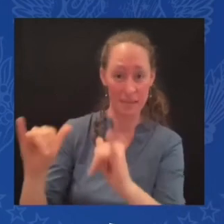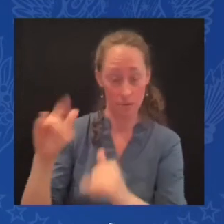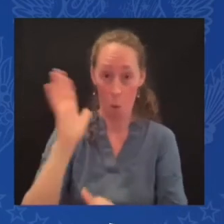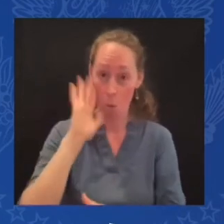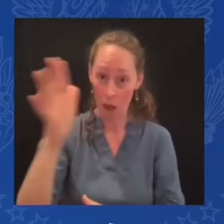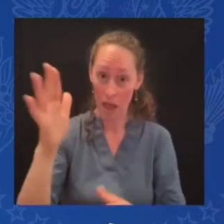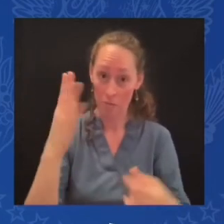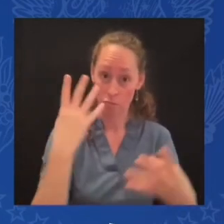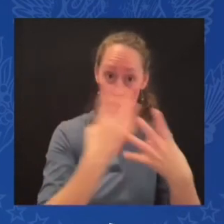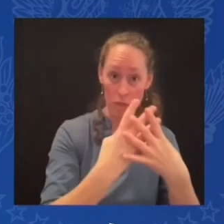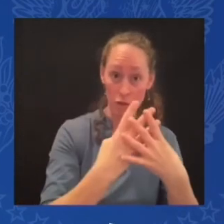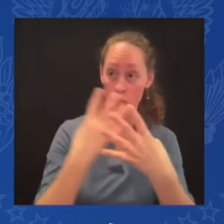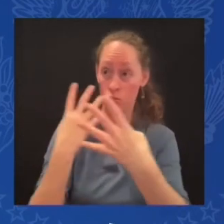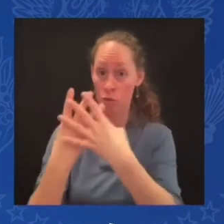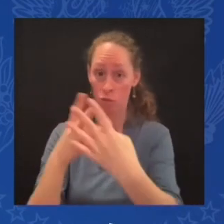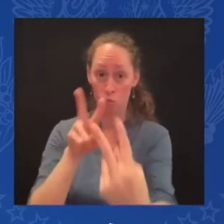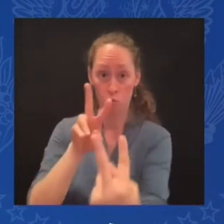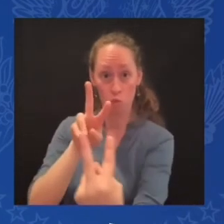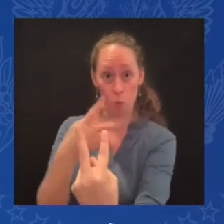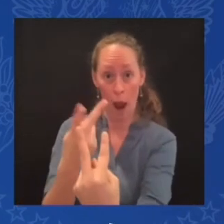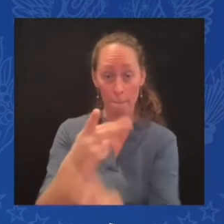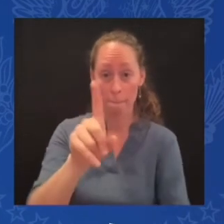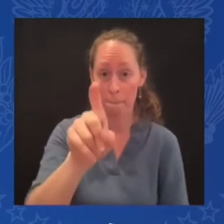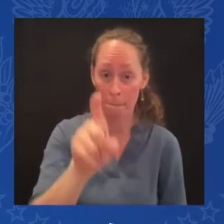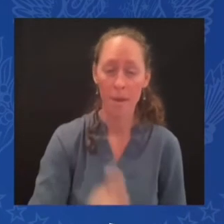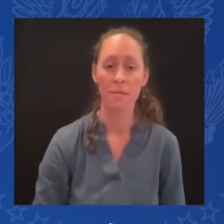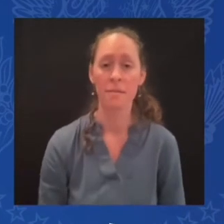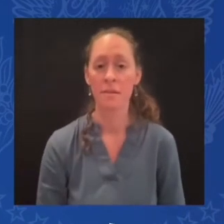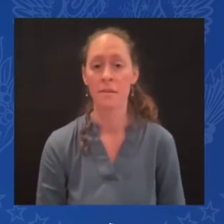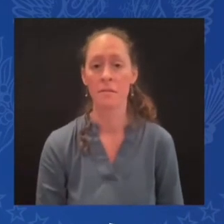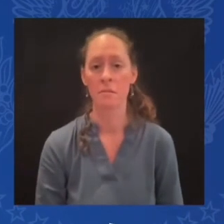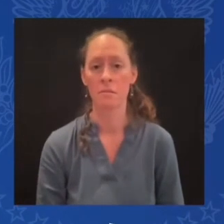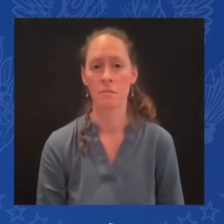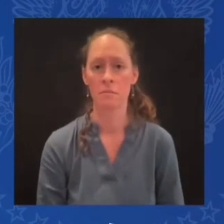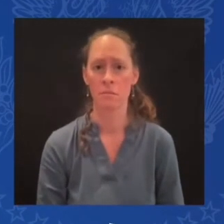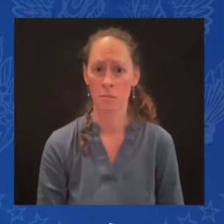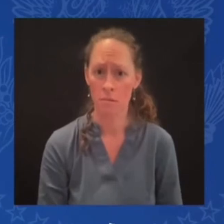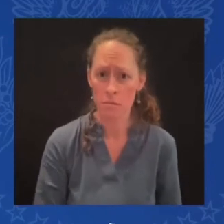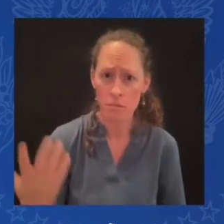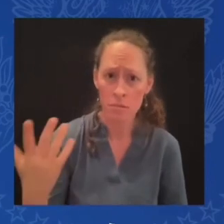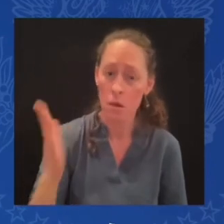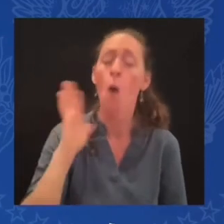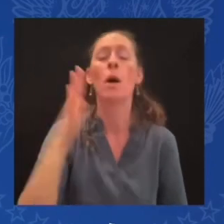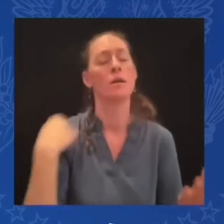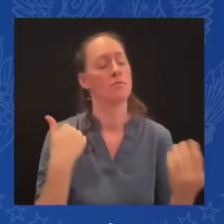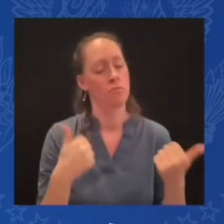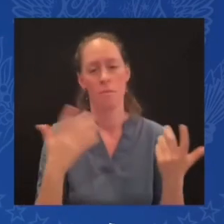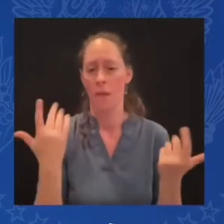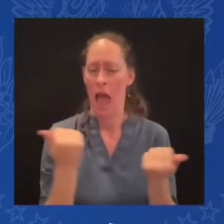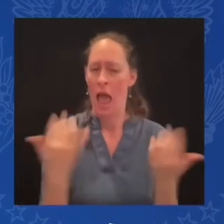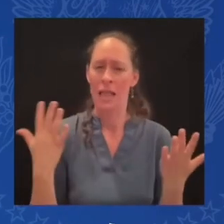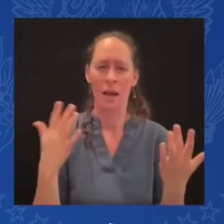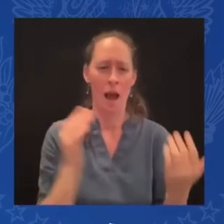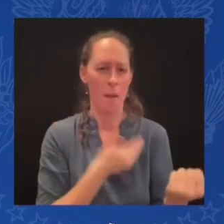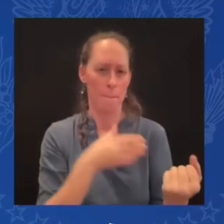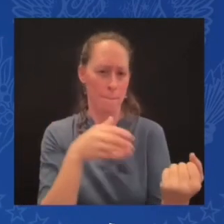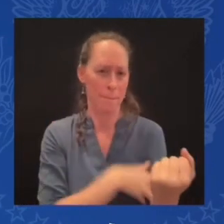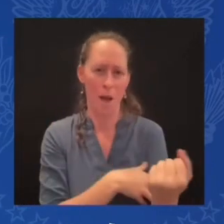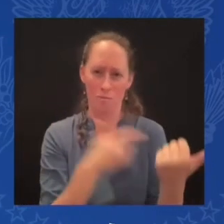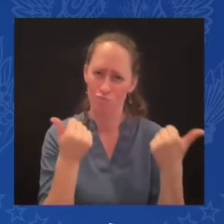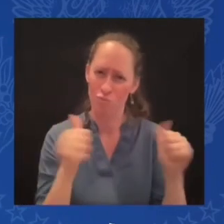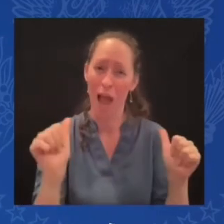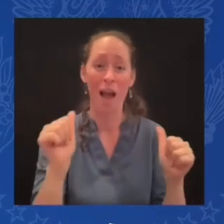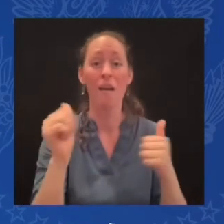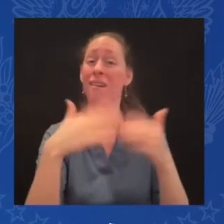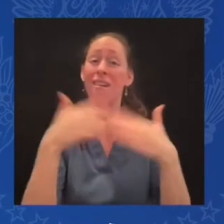about prisoner exchange. I'm serious about doing all we can to free Americans for being illegally held in Russia or